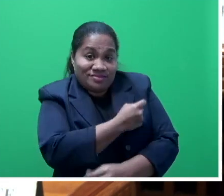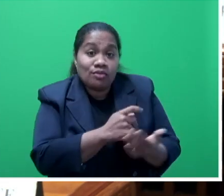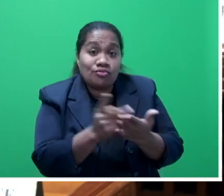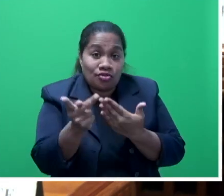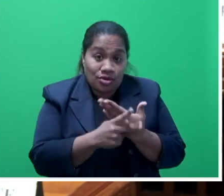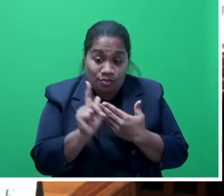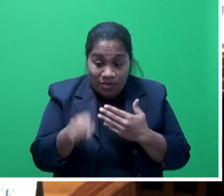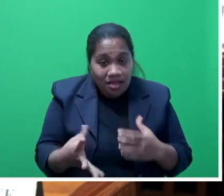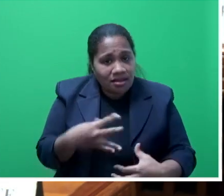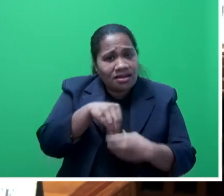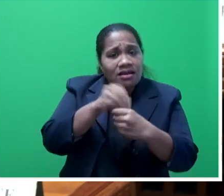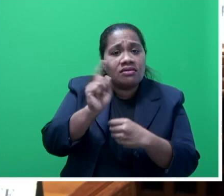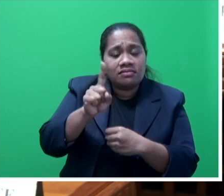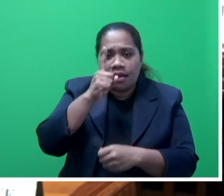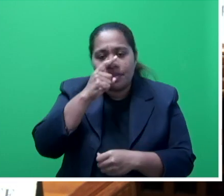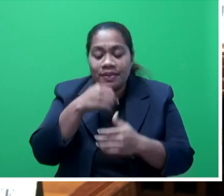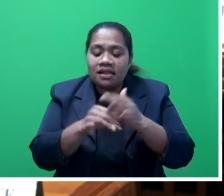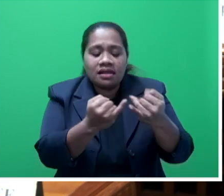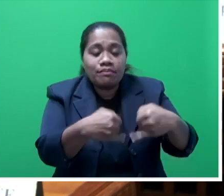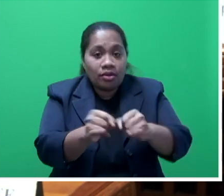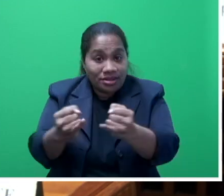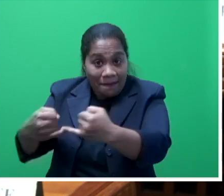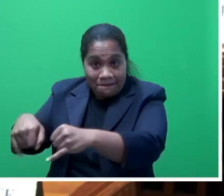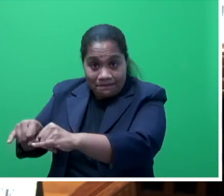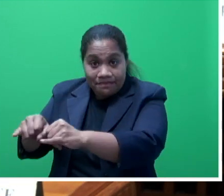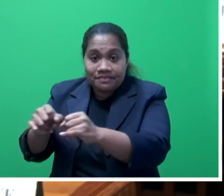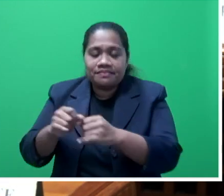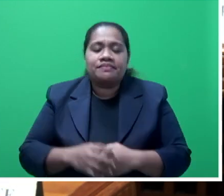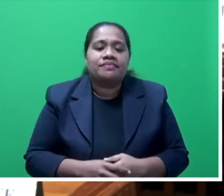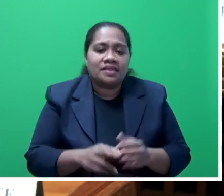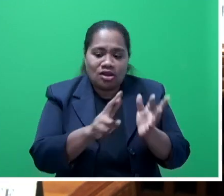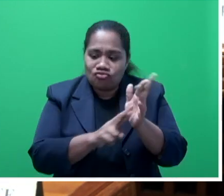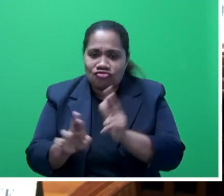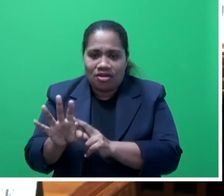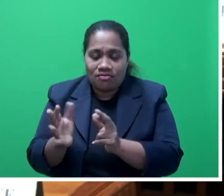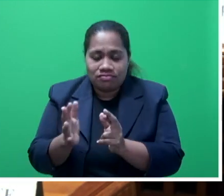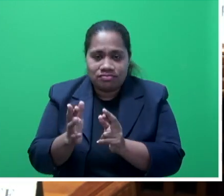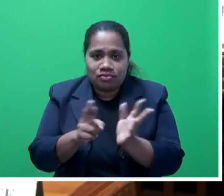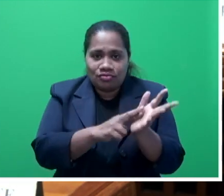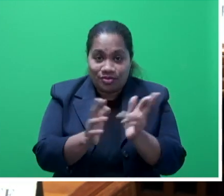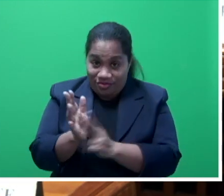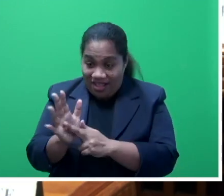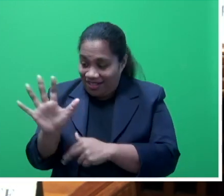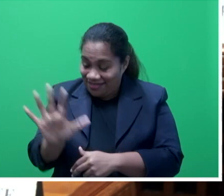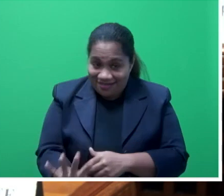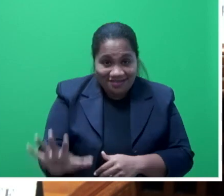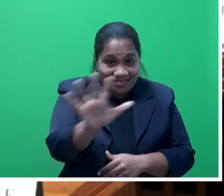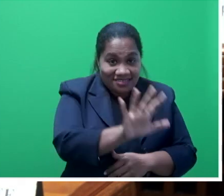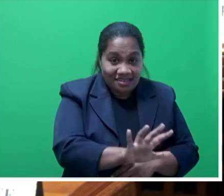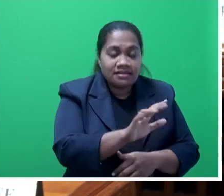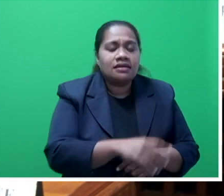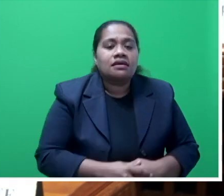people in the maritime islands and rural Fiji as well, Mr Speaker sir. But based on the